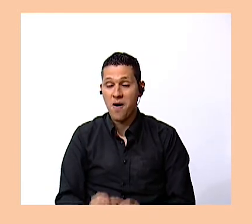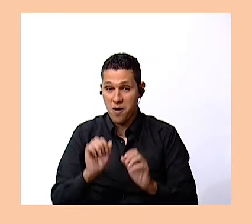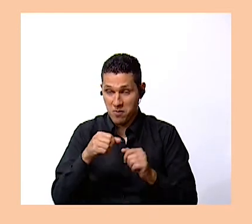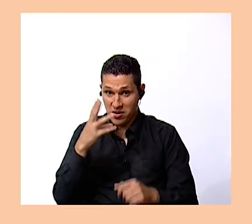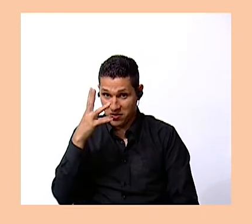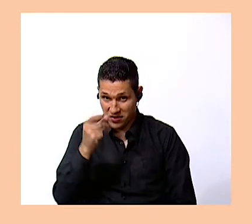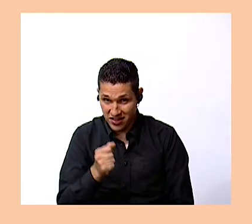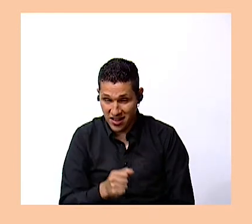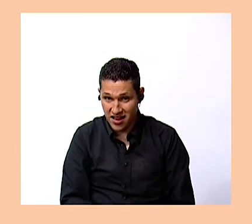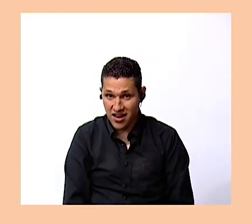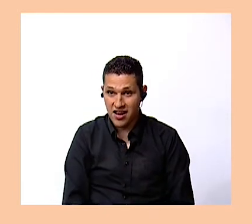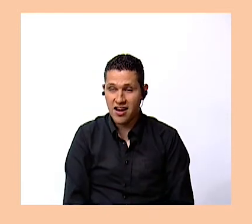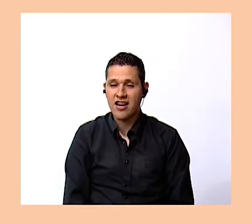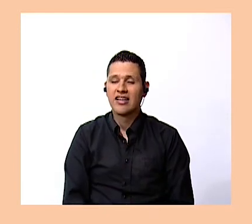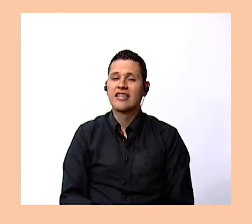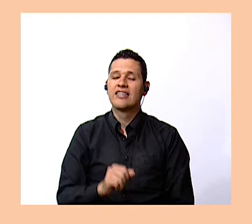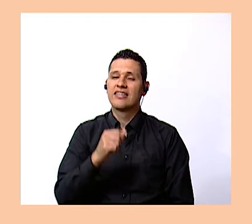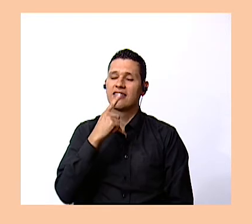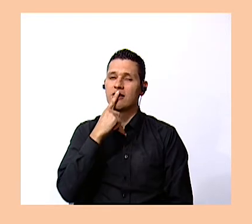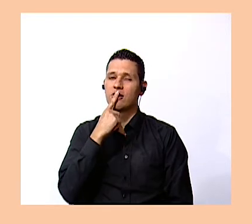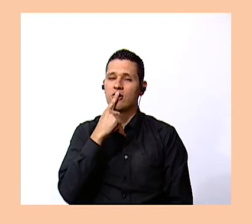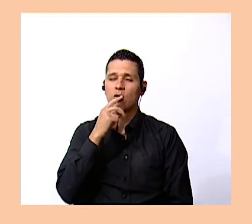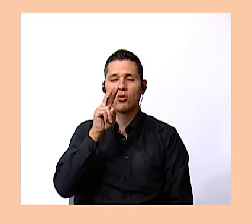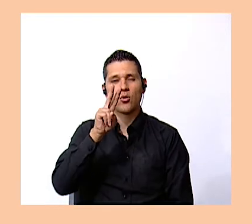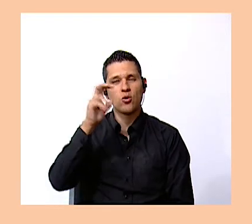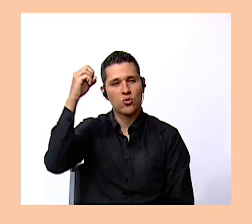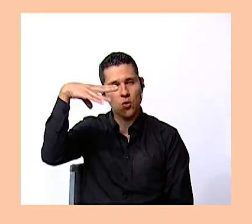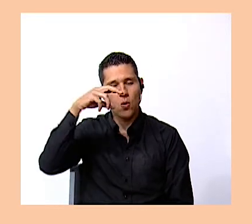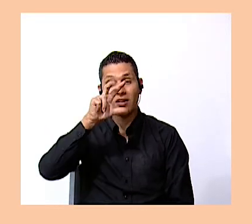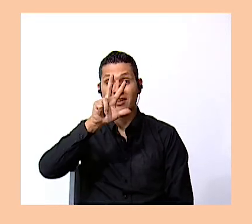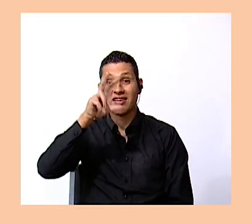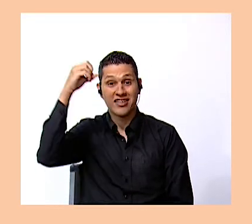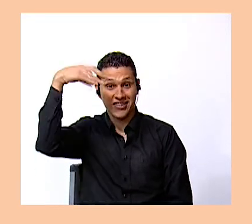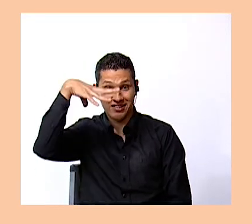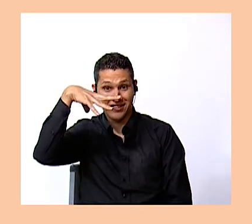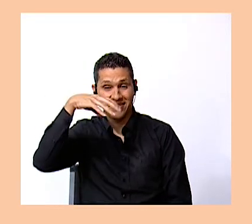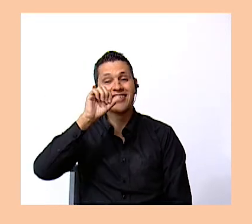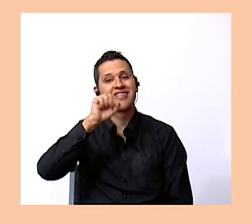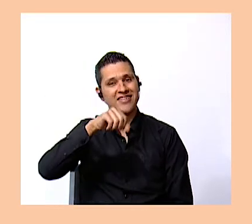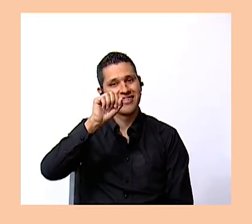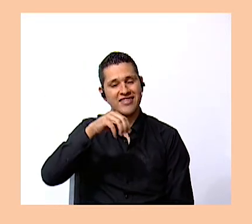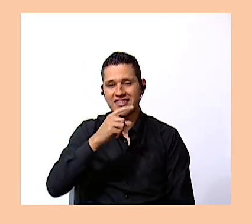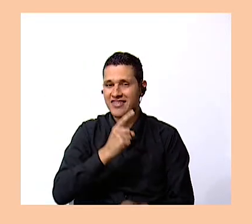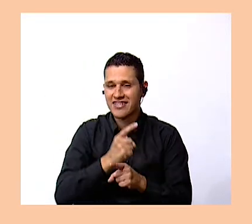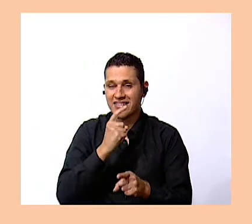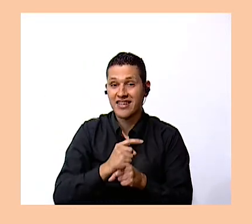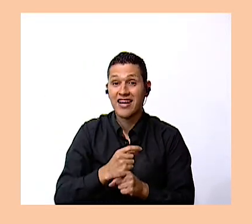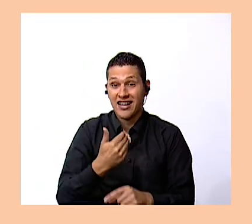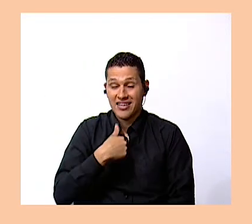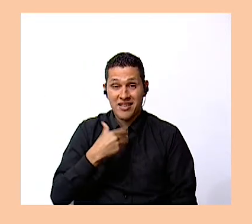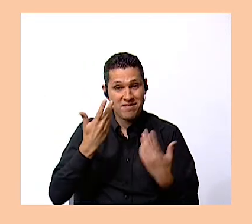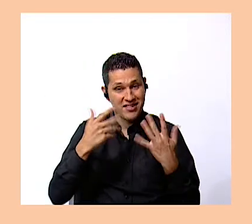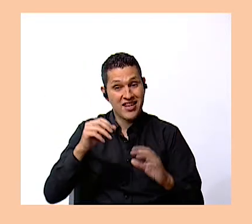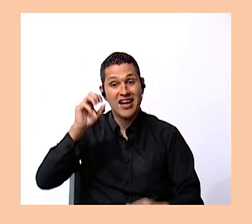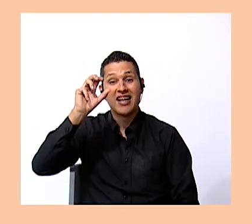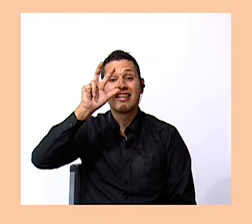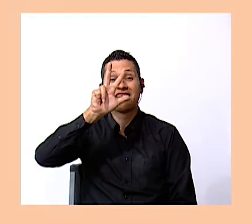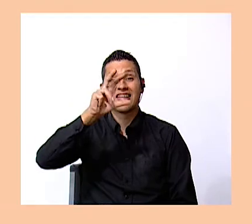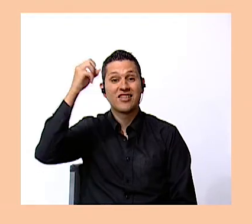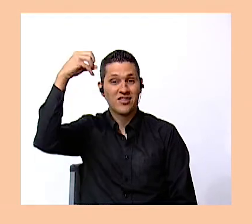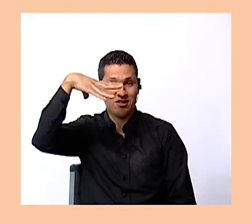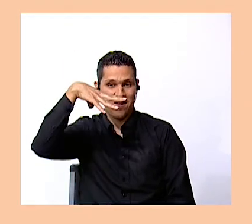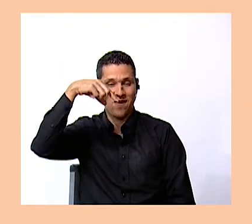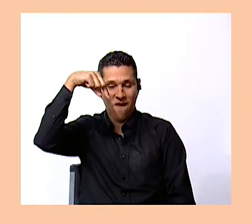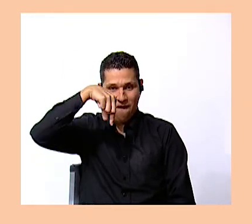maria one sun two suns three suns yes you got three suns today good